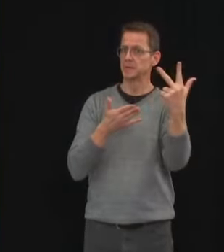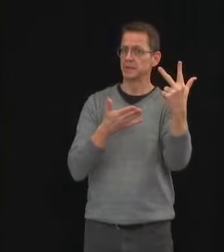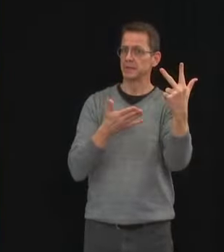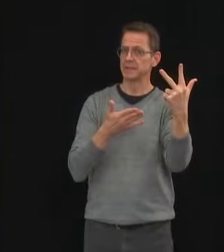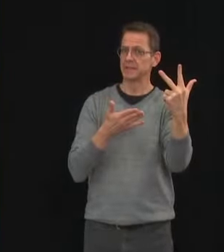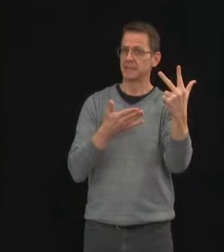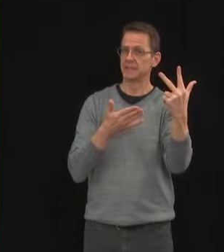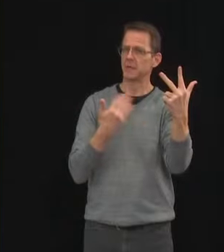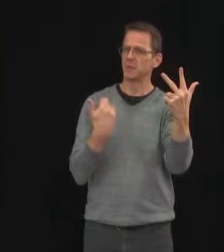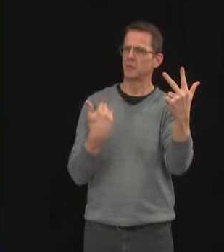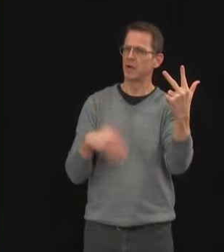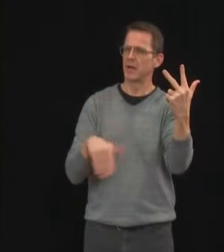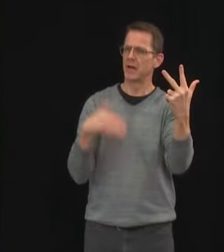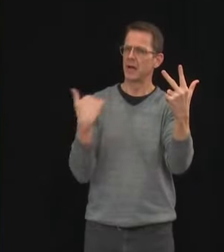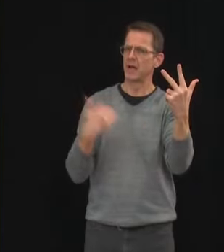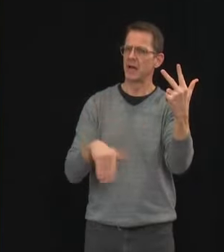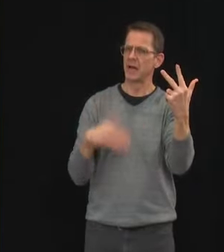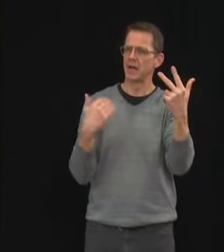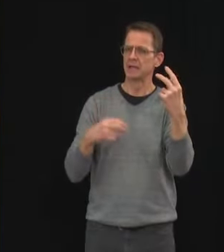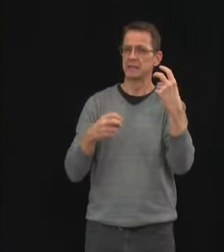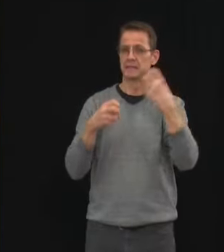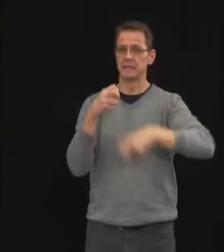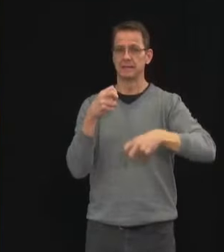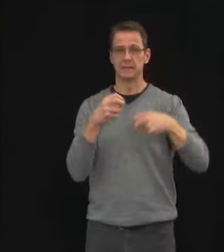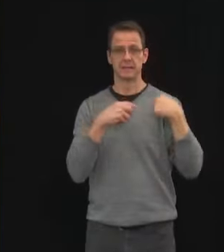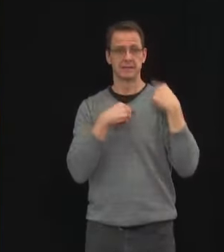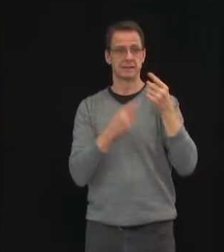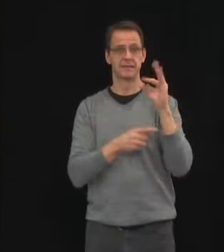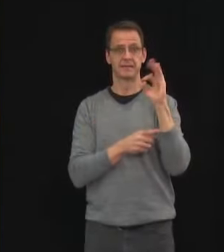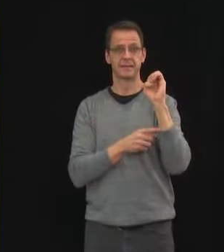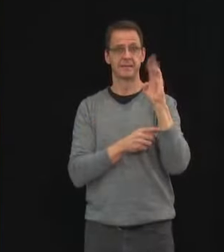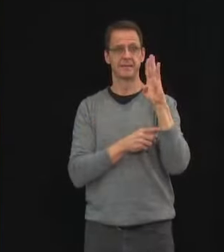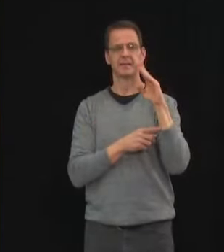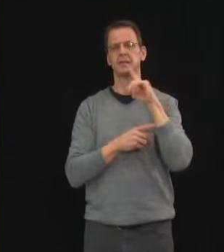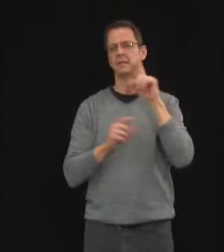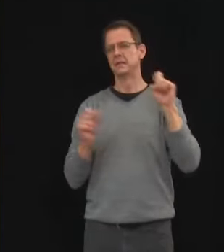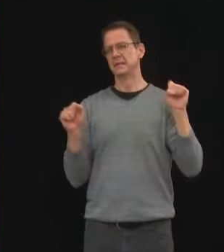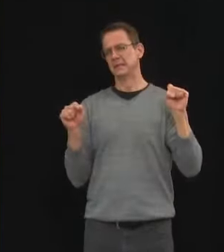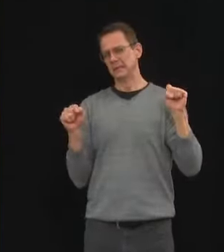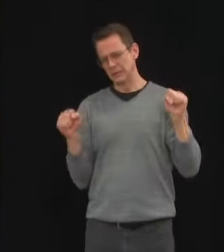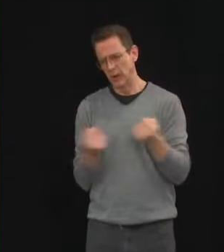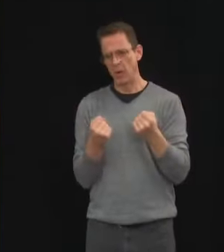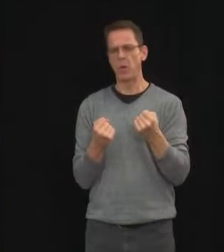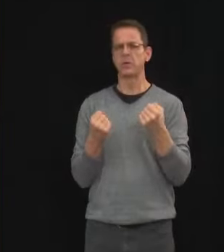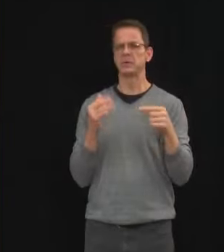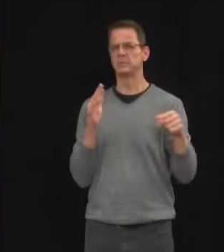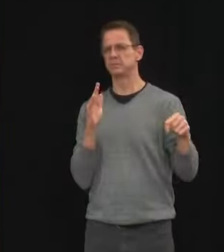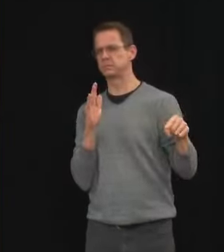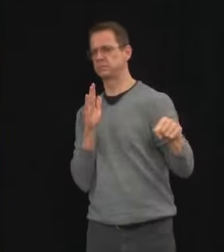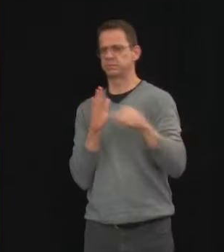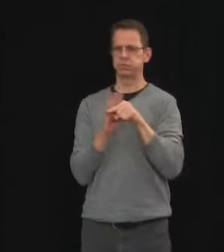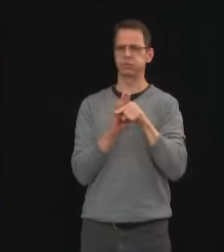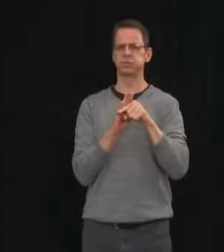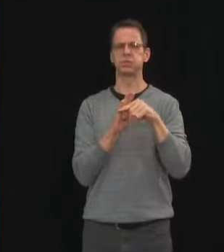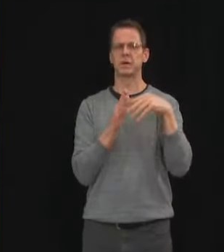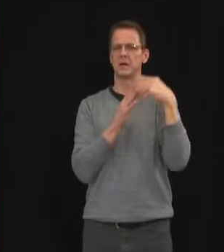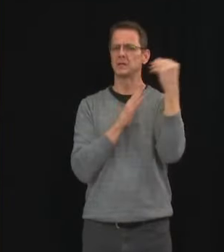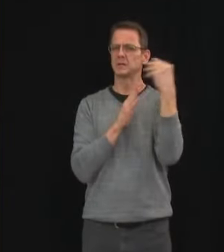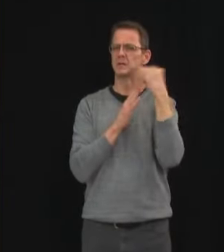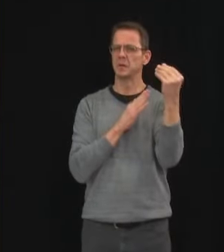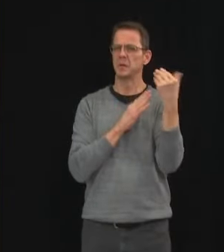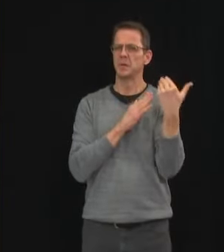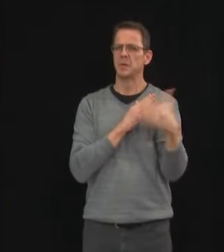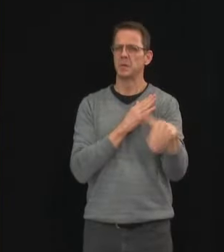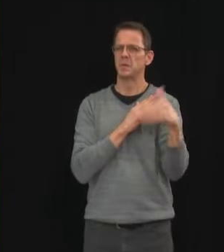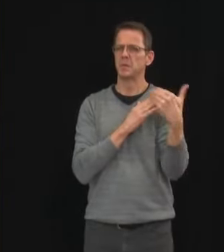February limiting our ability to gather outdoors but the sacrifices that Albertans have made are the reason that we're able to